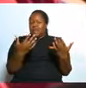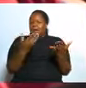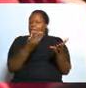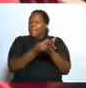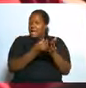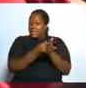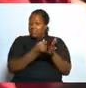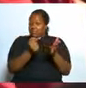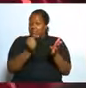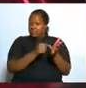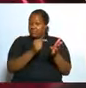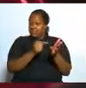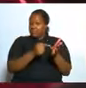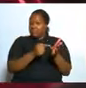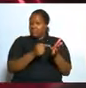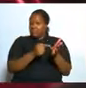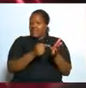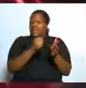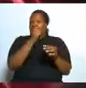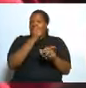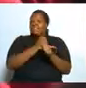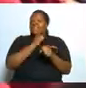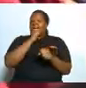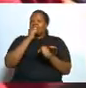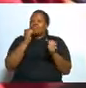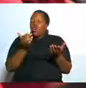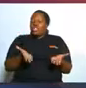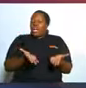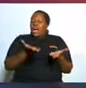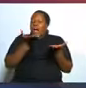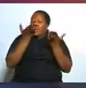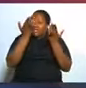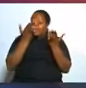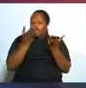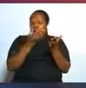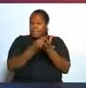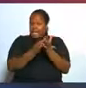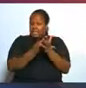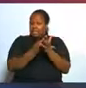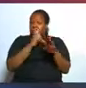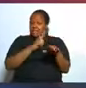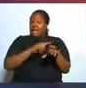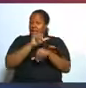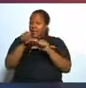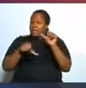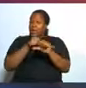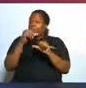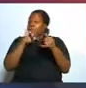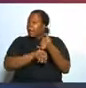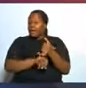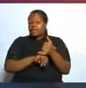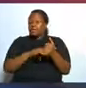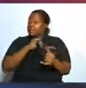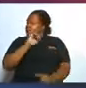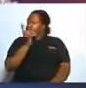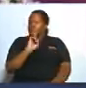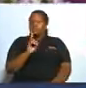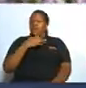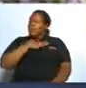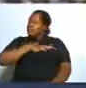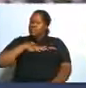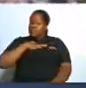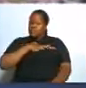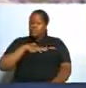money don't uplift money when it comes to marriage don't do that